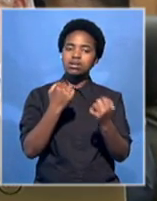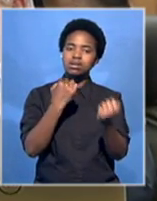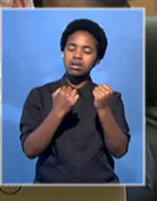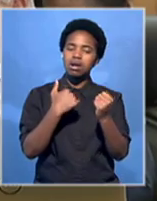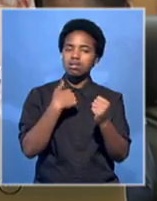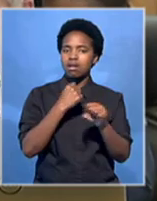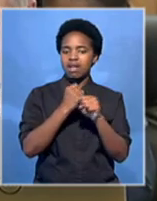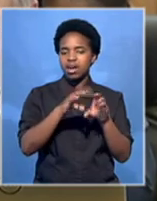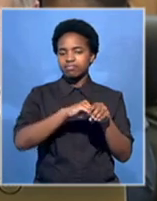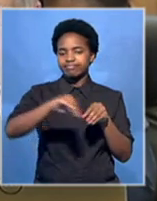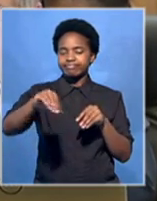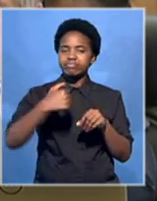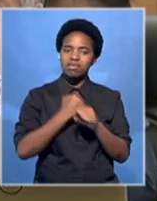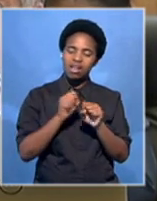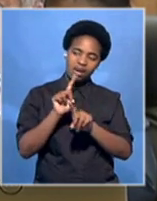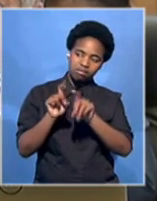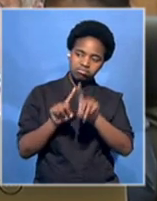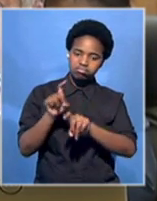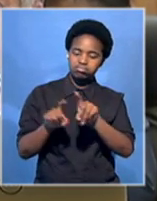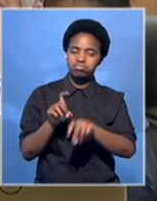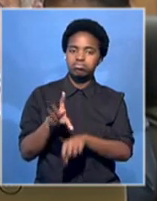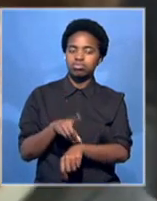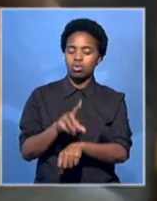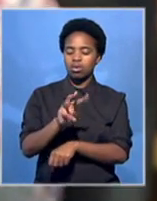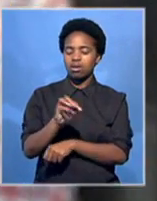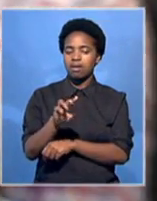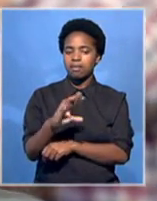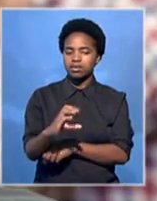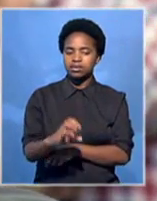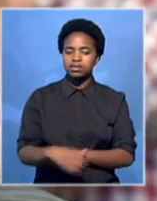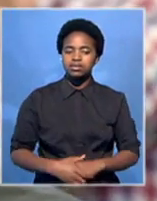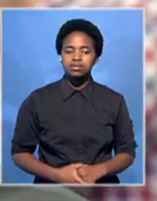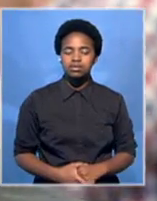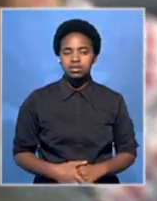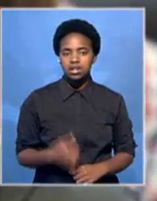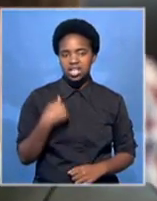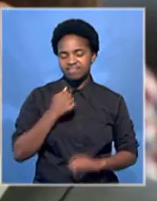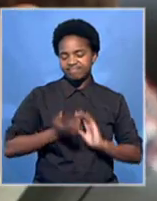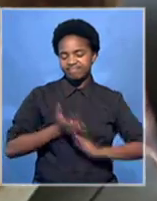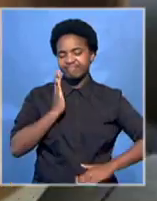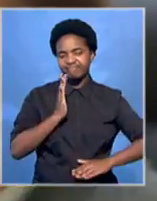forfitting their chance to cross-examine Professor Blockman. Will you excuse us?